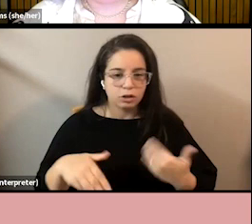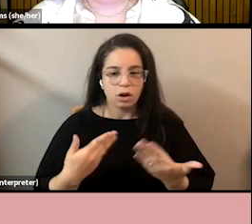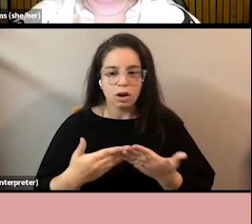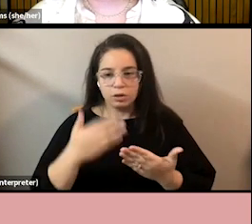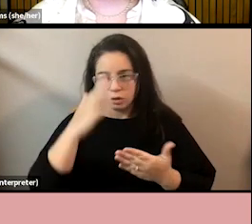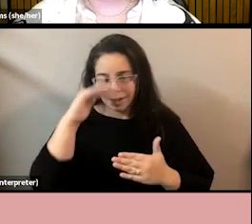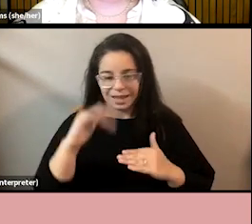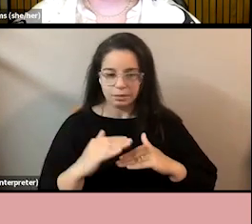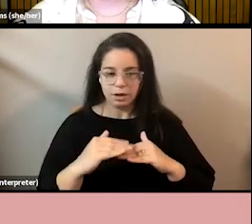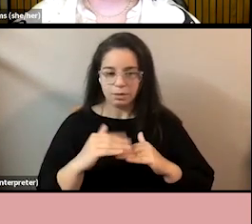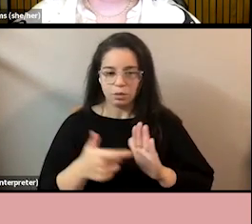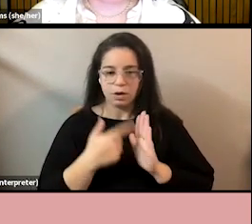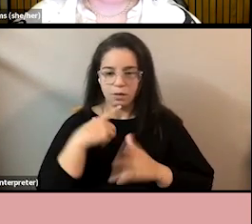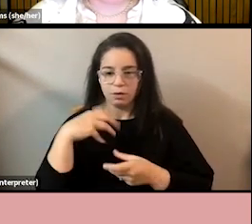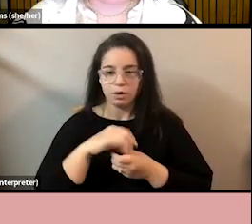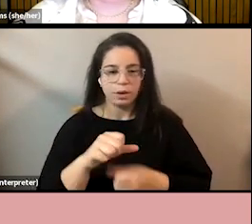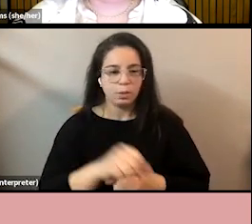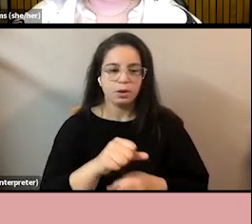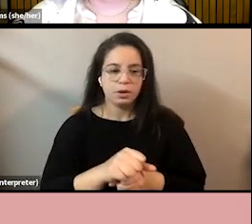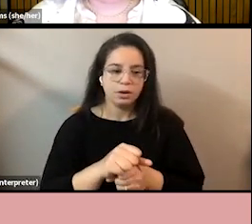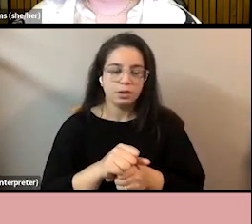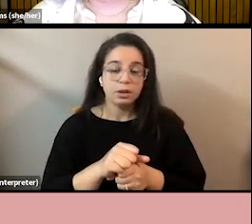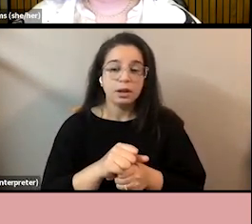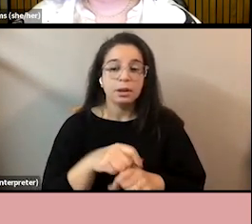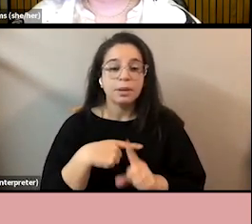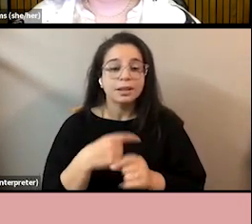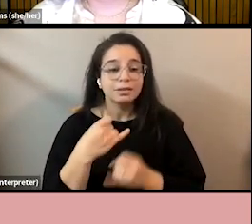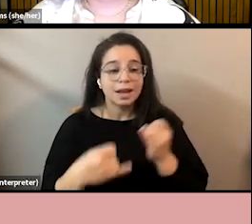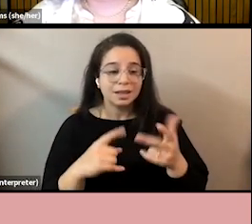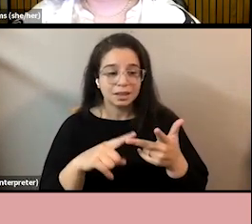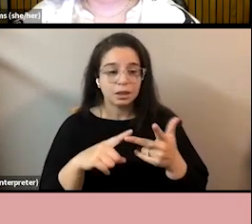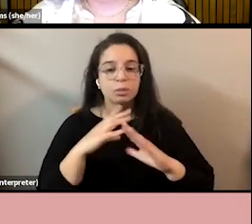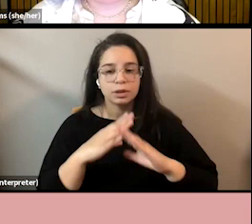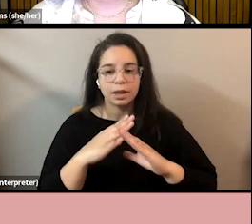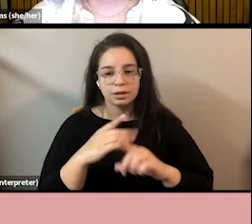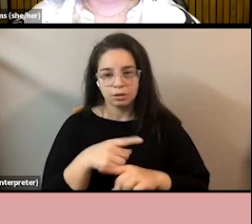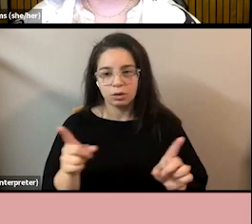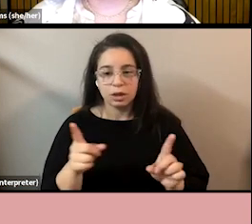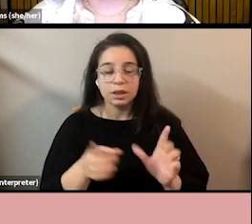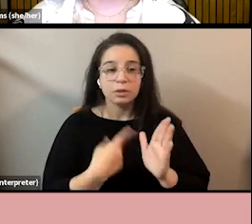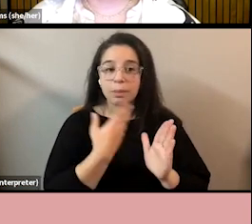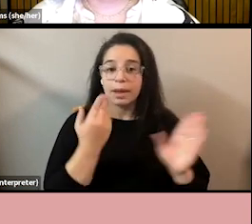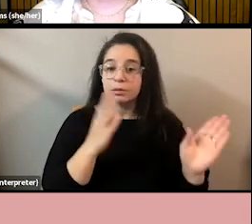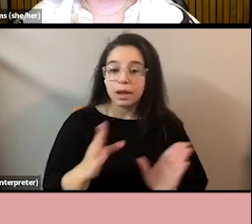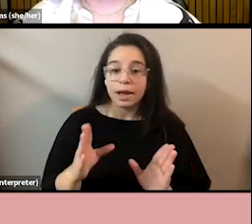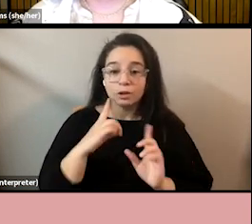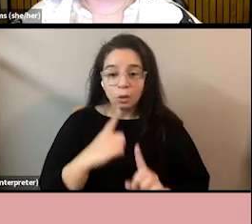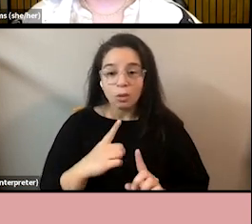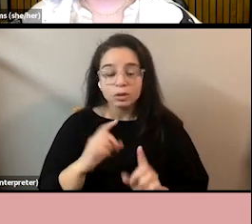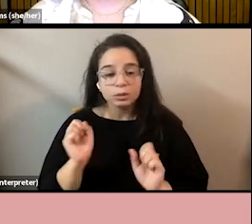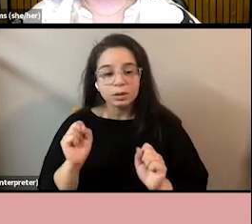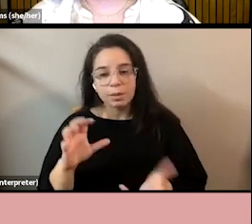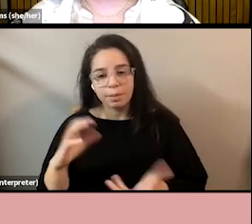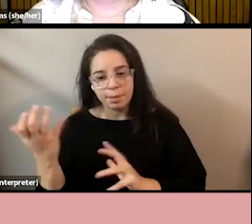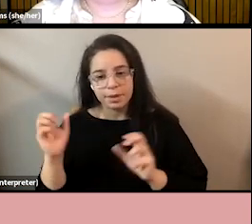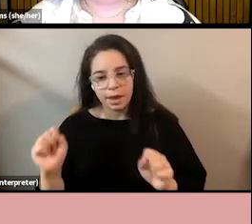requirement for being part of our work. And finally protected because even the best laid plans and intentions can go well. So